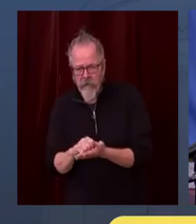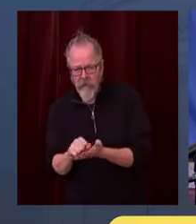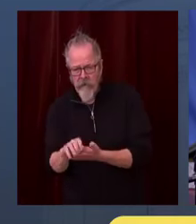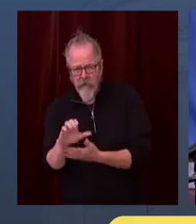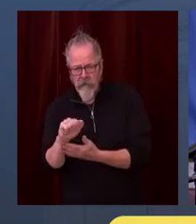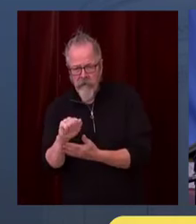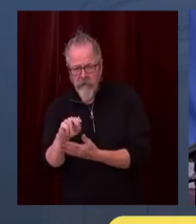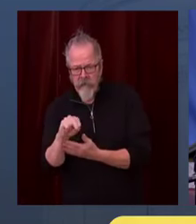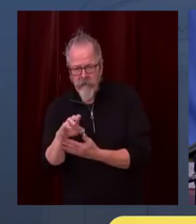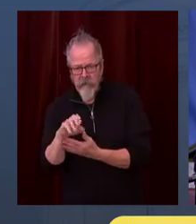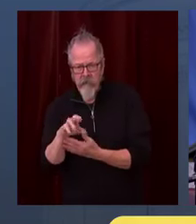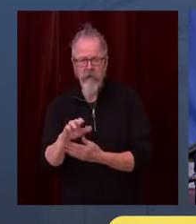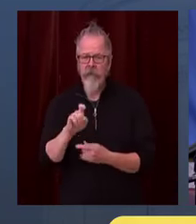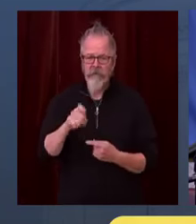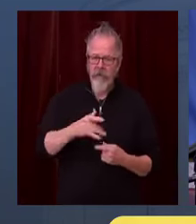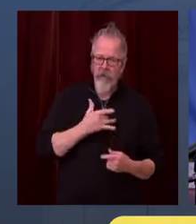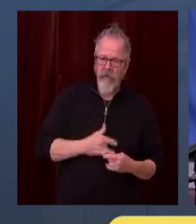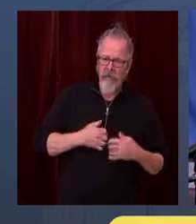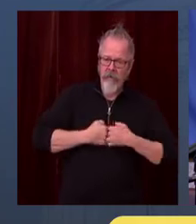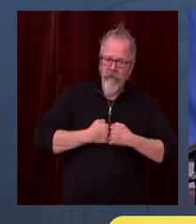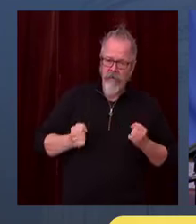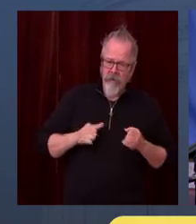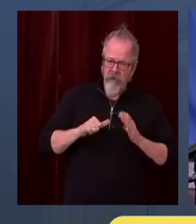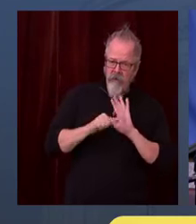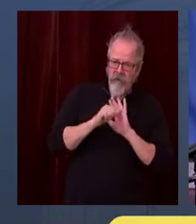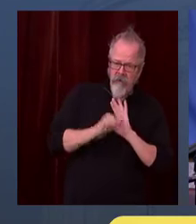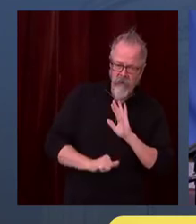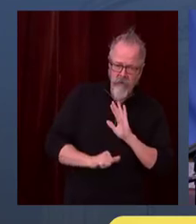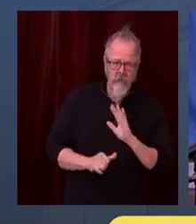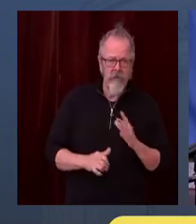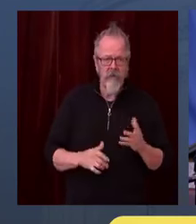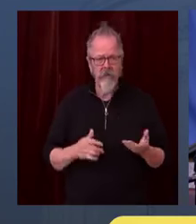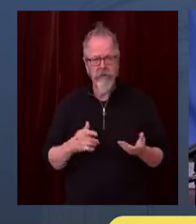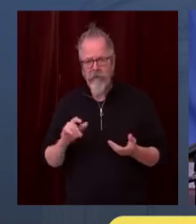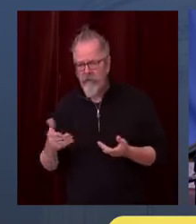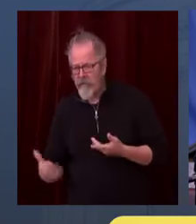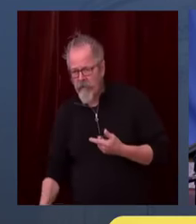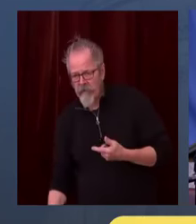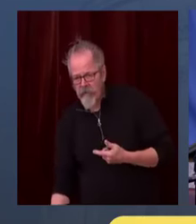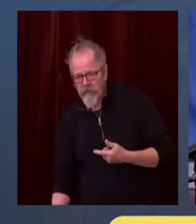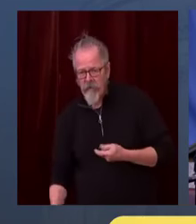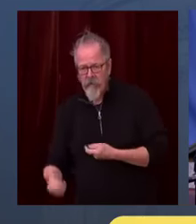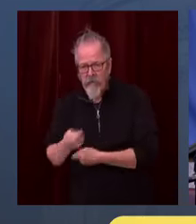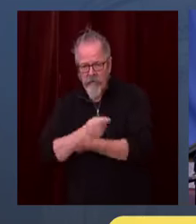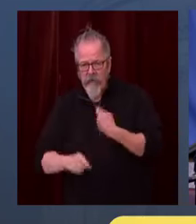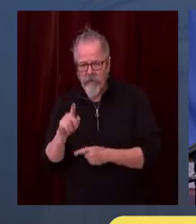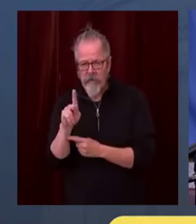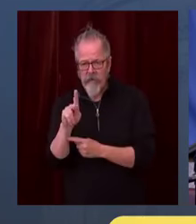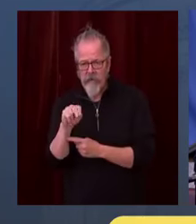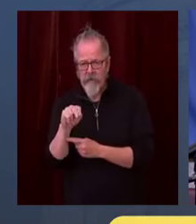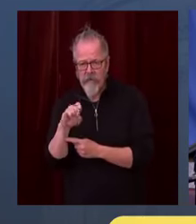top of the COVID pandemic, because we would have to avoid doing some of those other procedures.